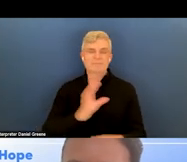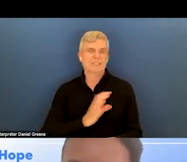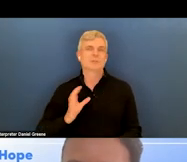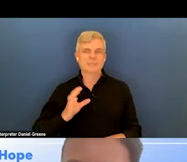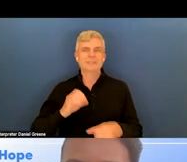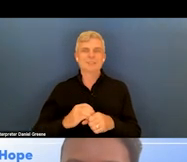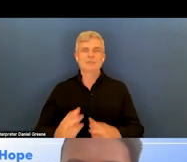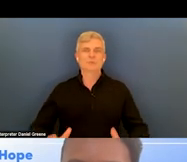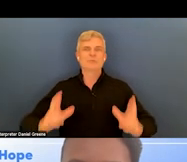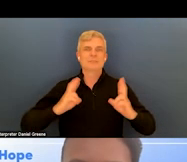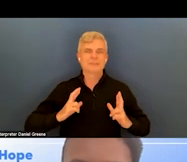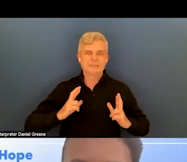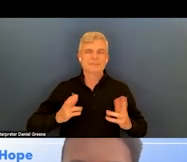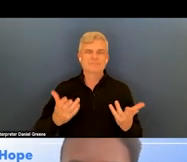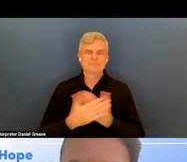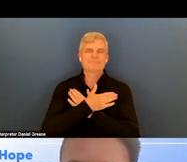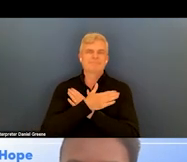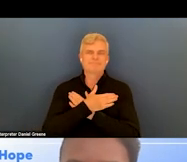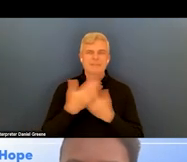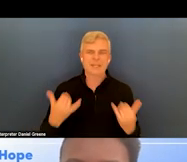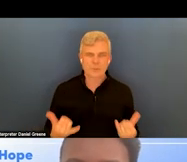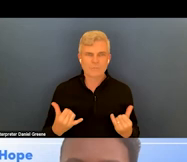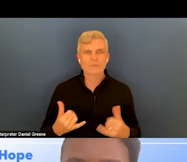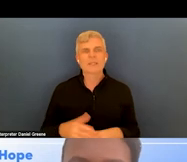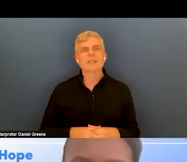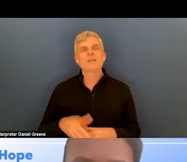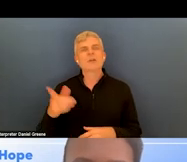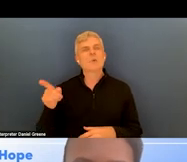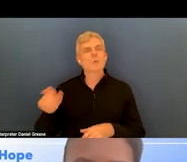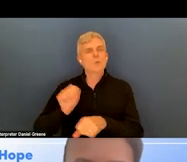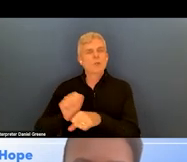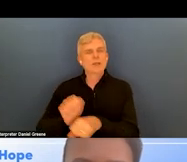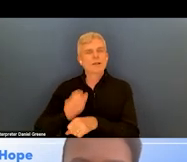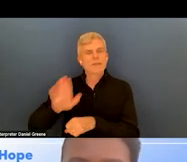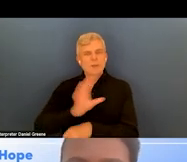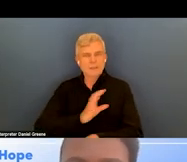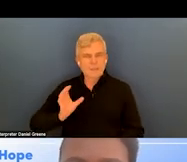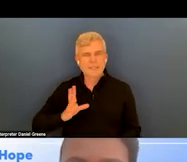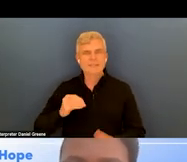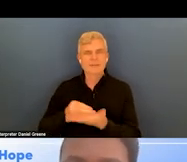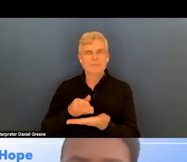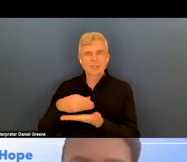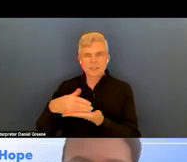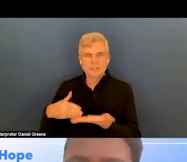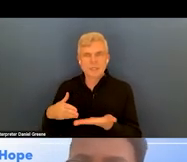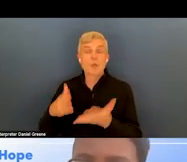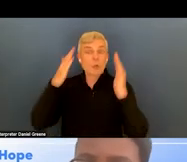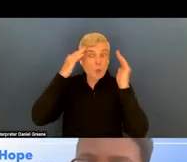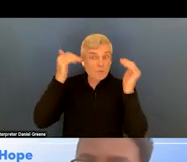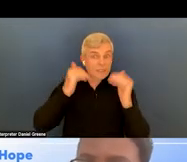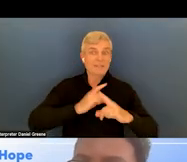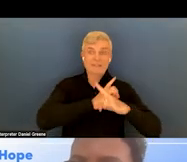in their committees, they are working on budgets. So we're looking forward to that. Hopefully the defense and non-defense budgets will be out soon.